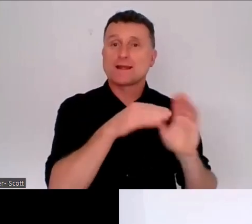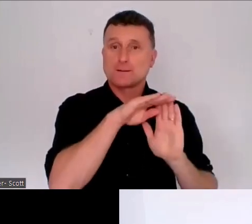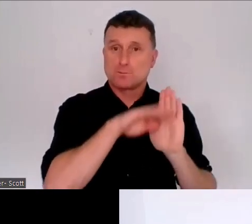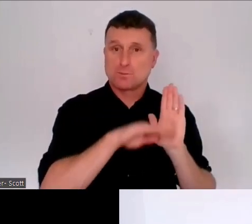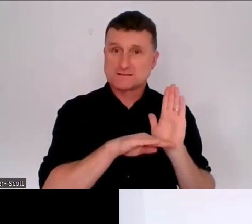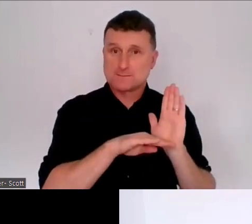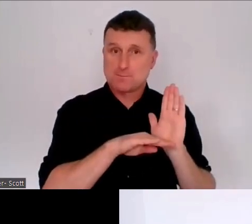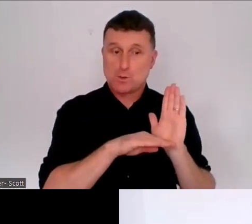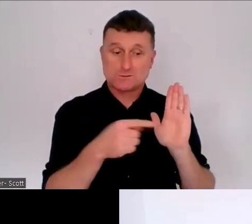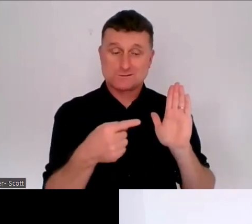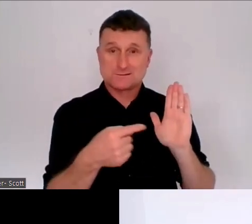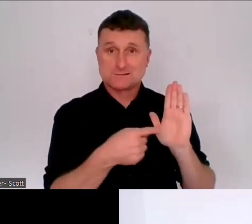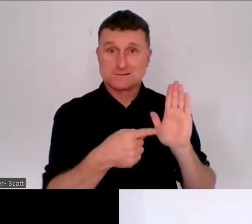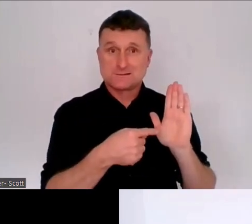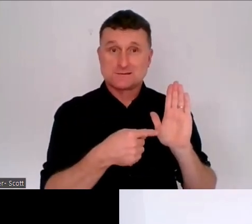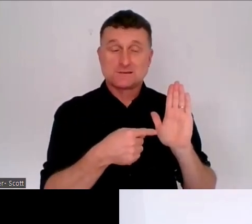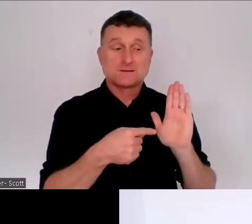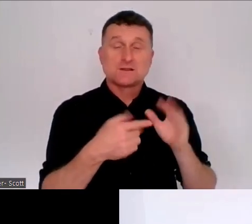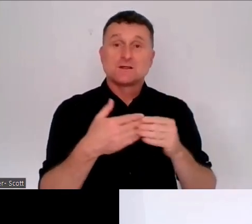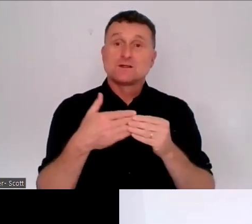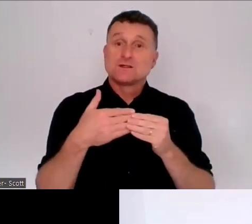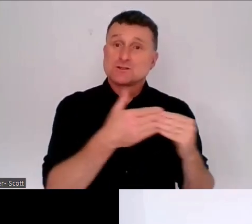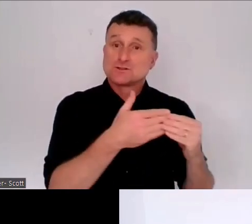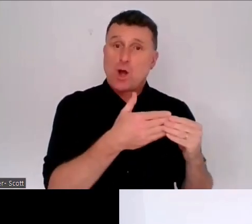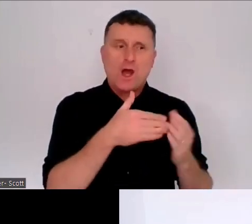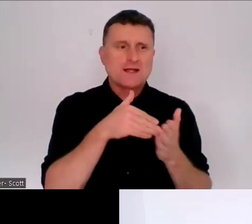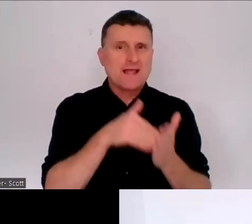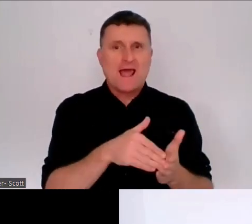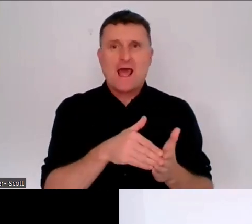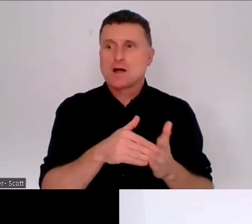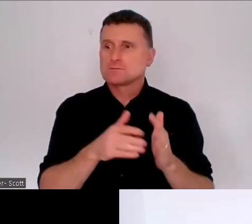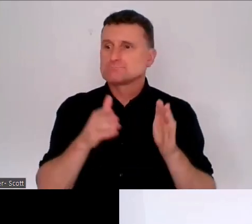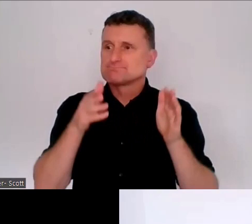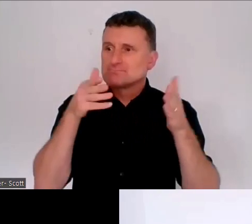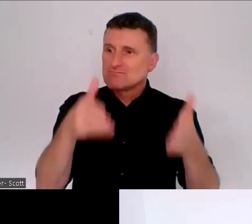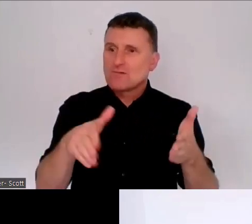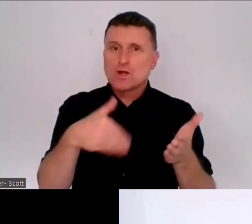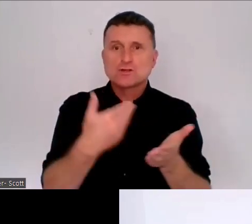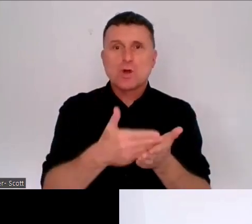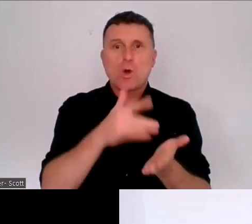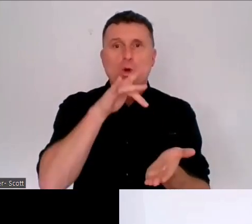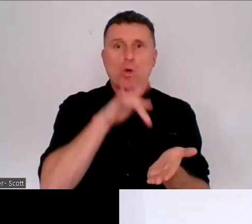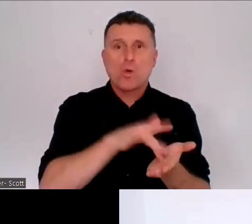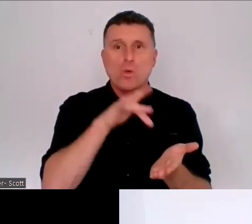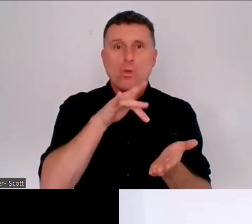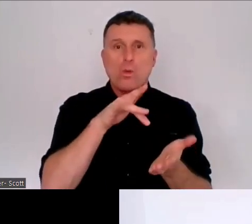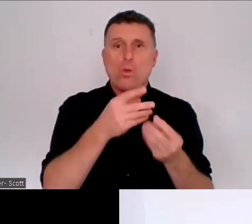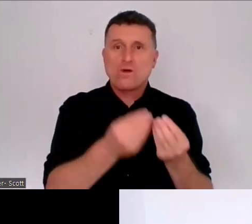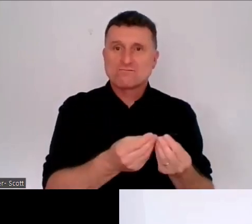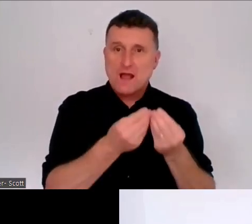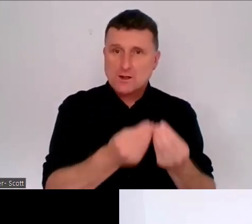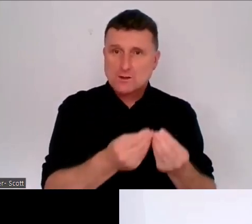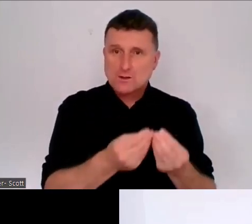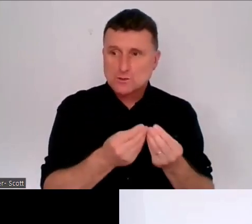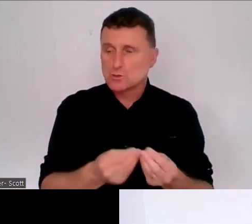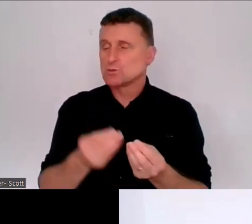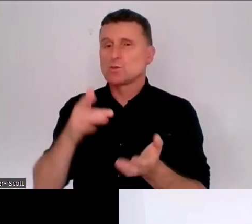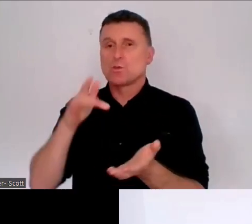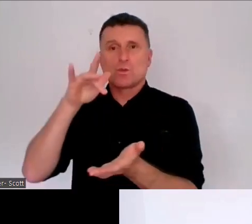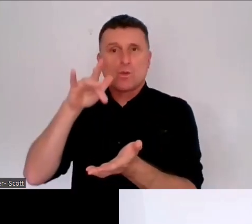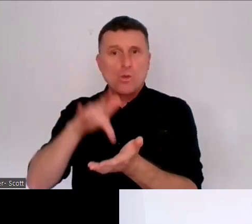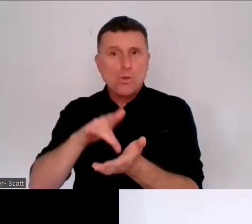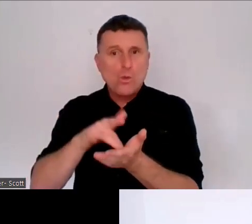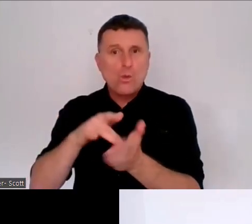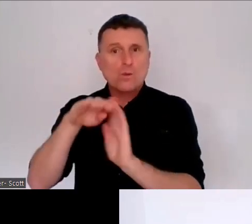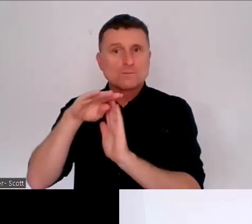us identify core values or objectives that need to be considered in a law reform project. We